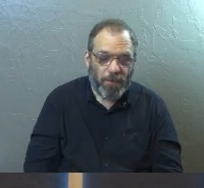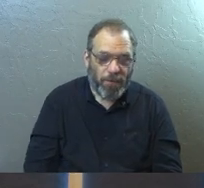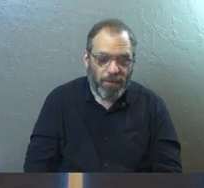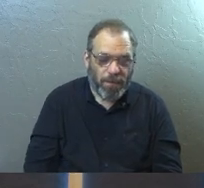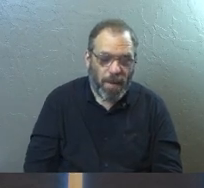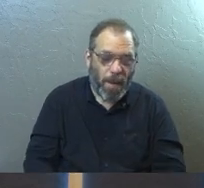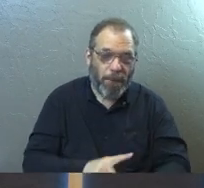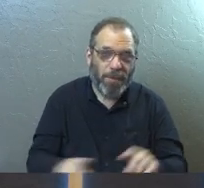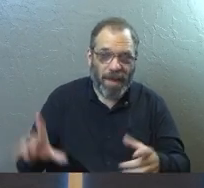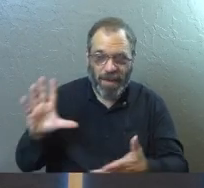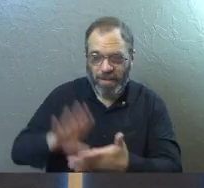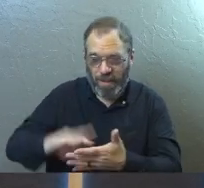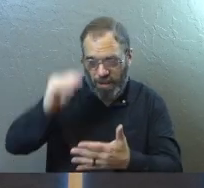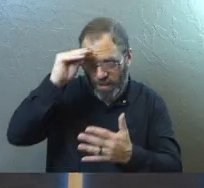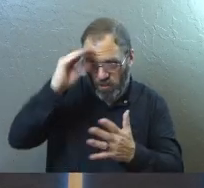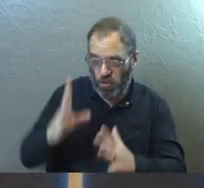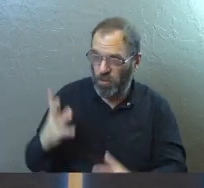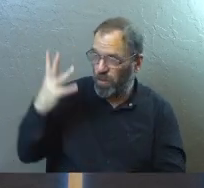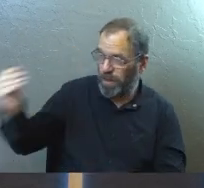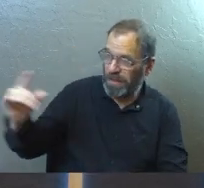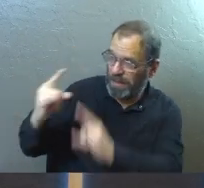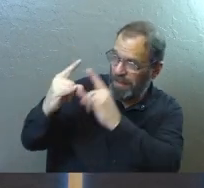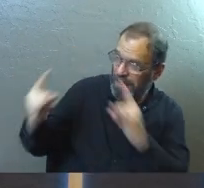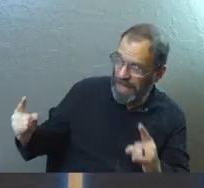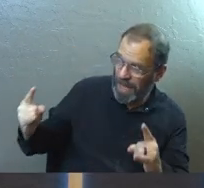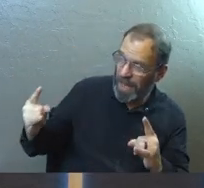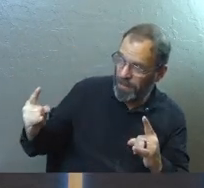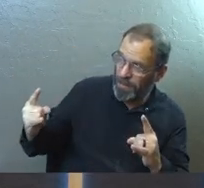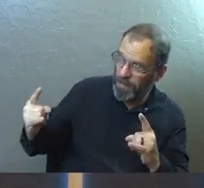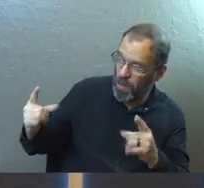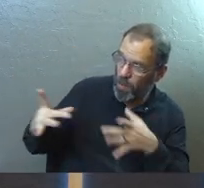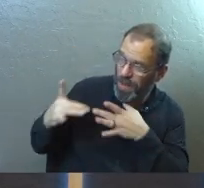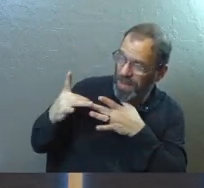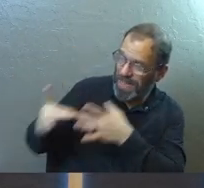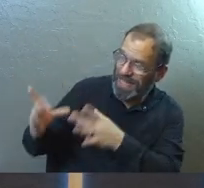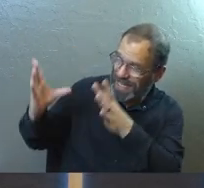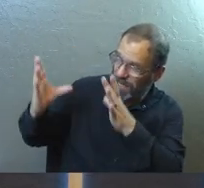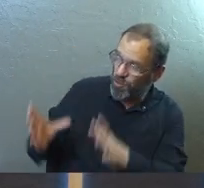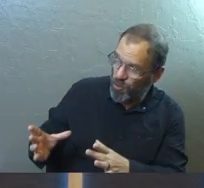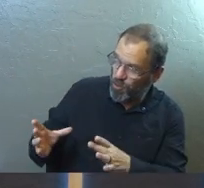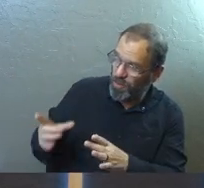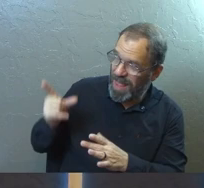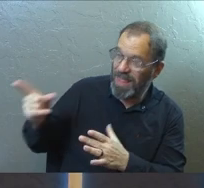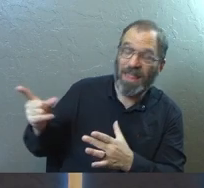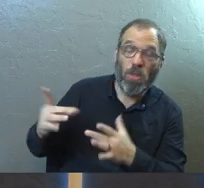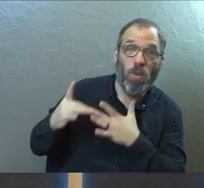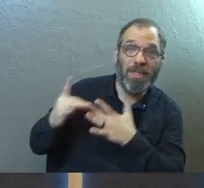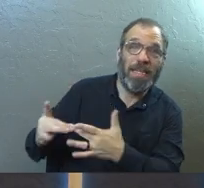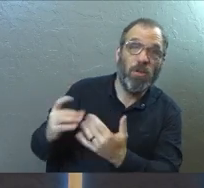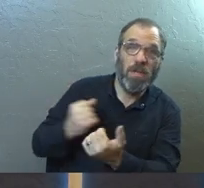But these students went off to camp with great leaders who loved them.